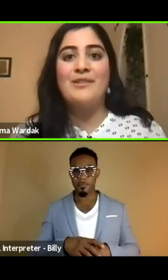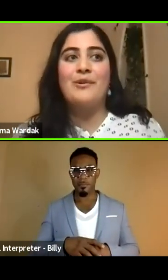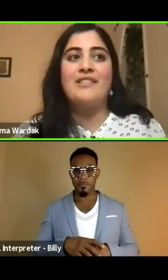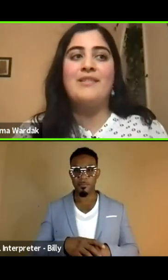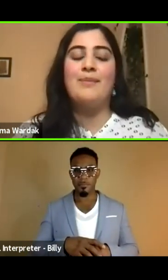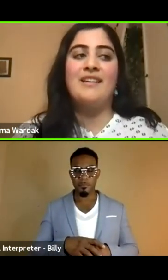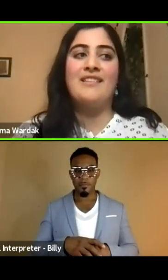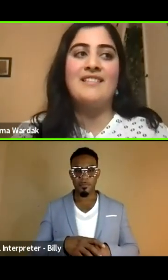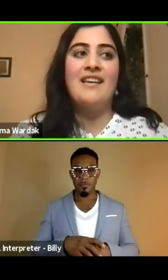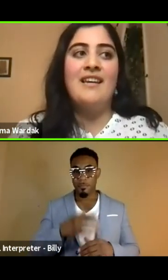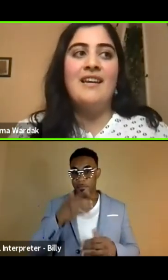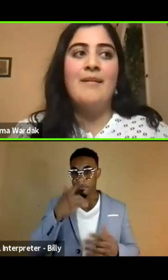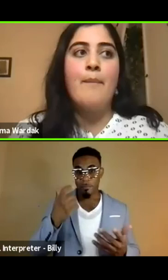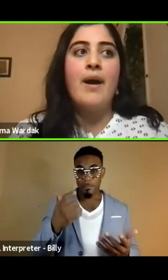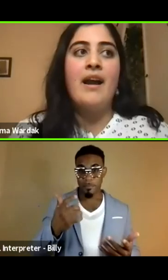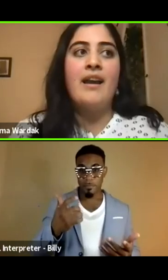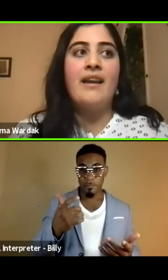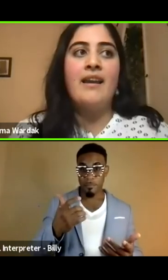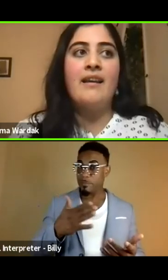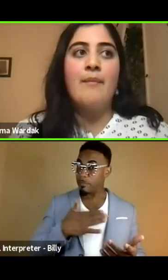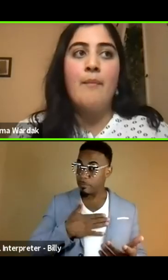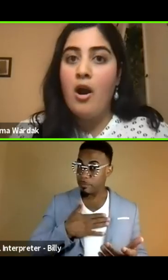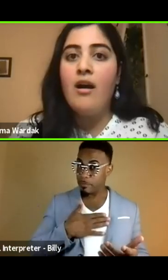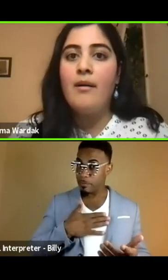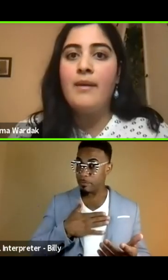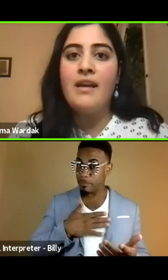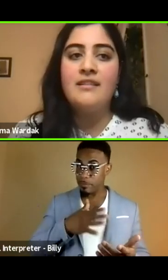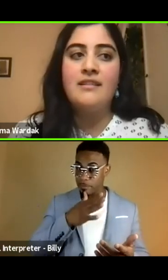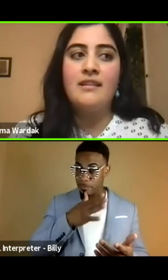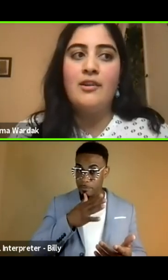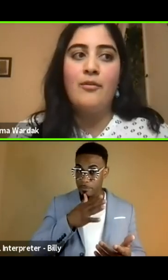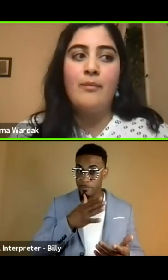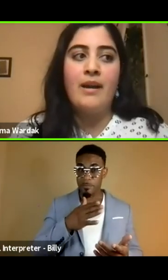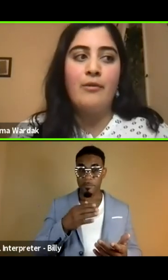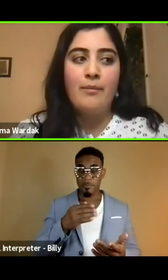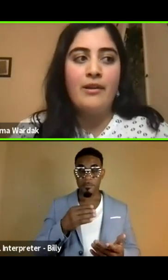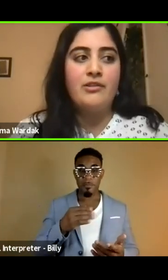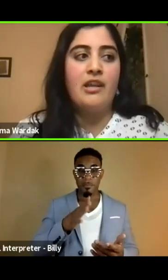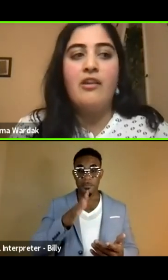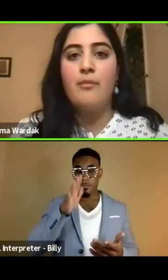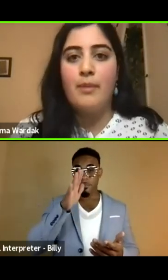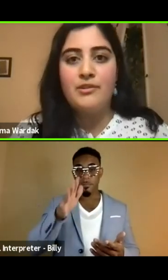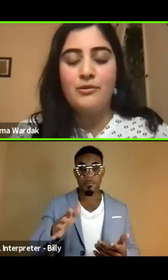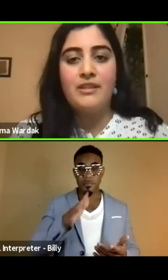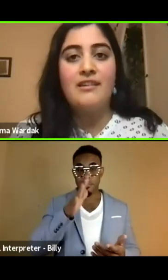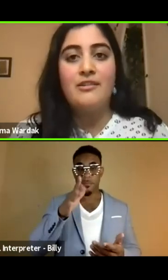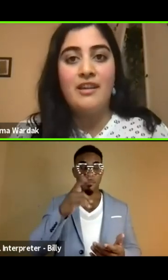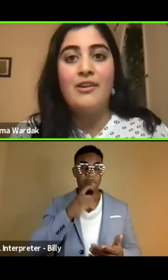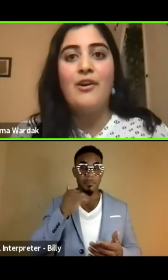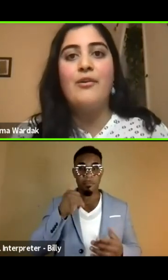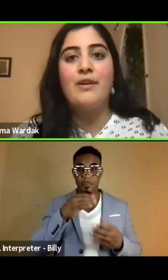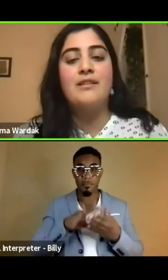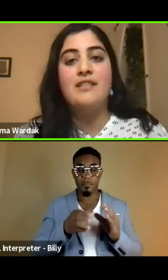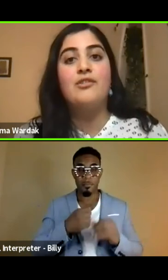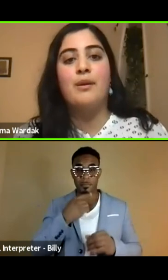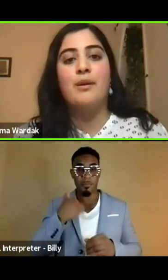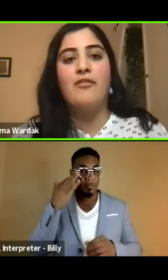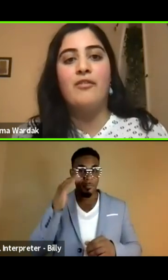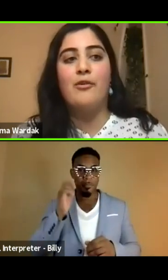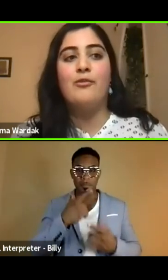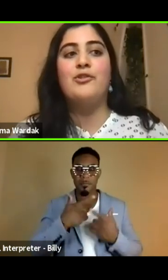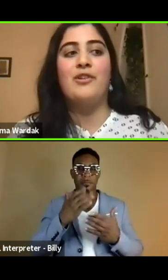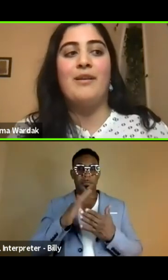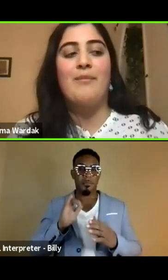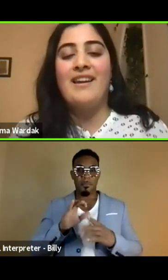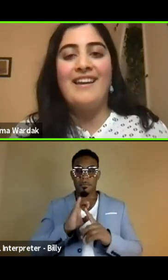mind towards because my mom and, you know, my grandparents, they are the best storytellers. I know it's such a big